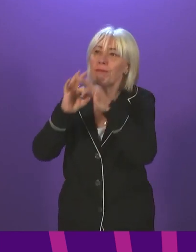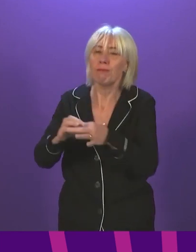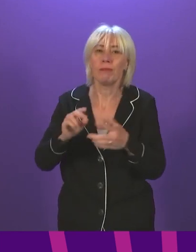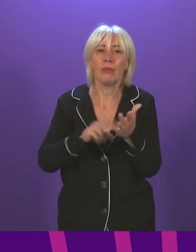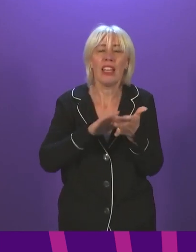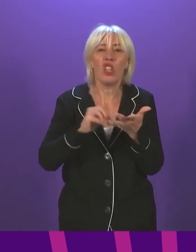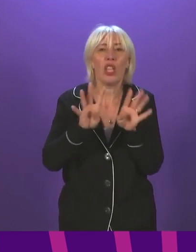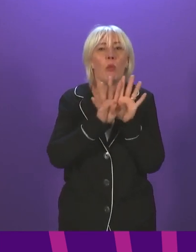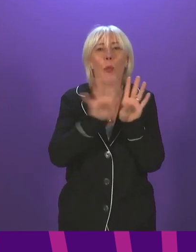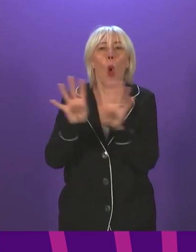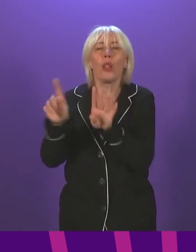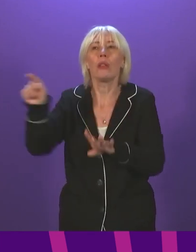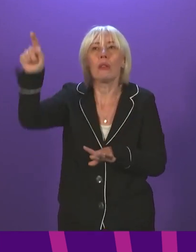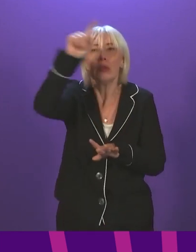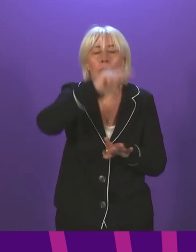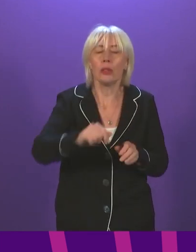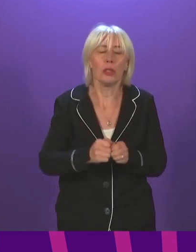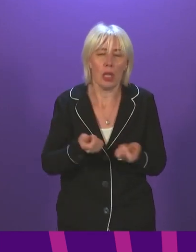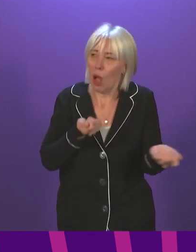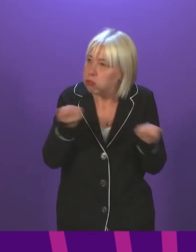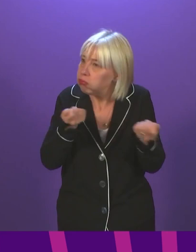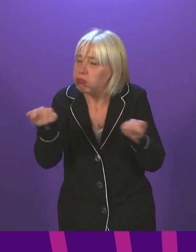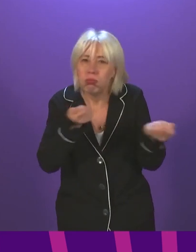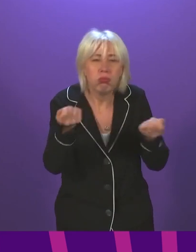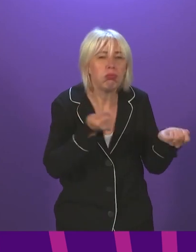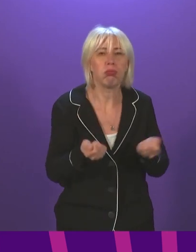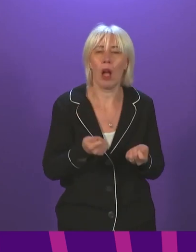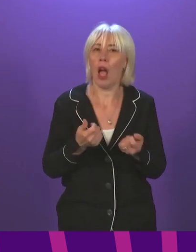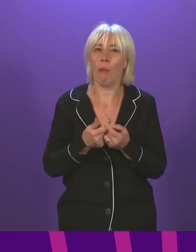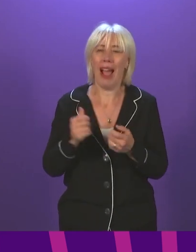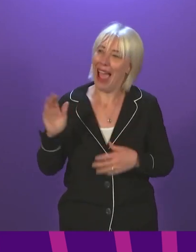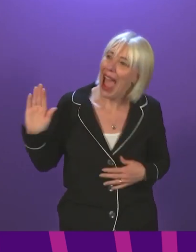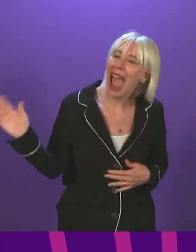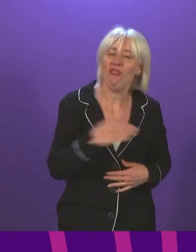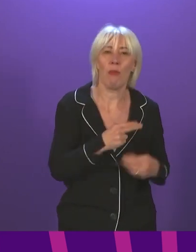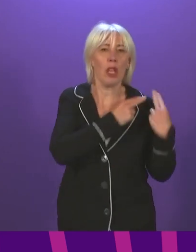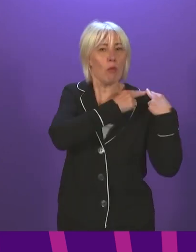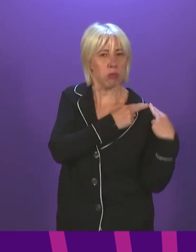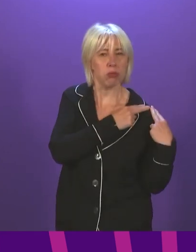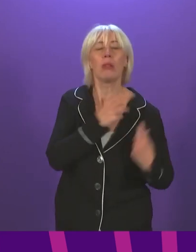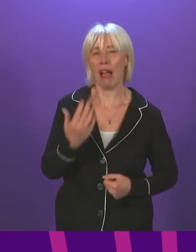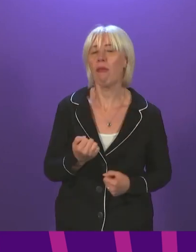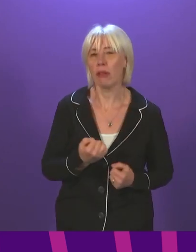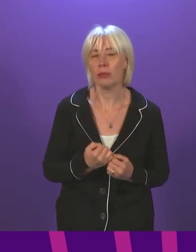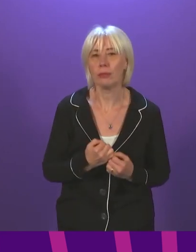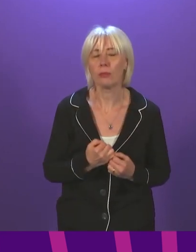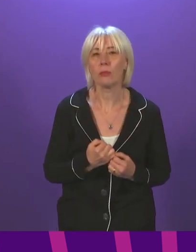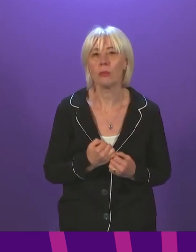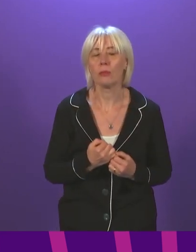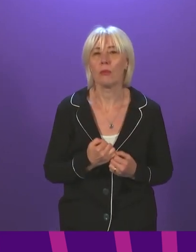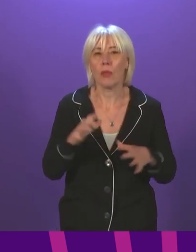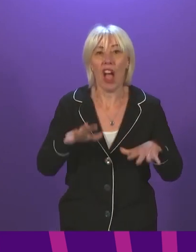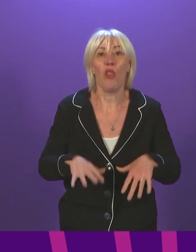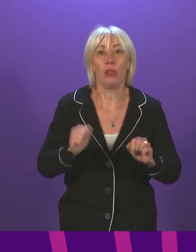these pressures. But as has been the case throughout the pandemic, everyone has a role to play. At the start of